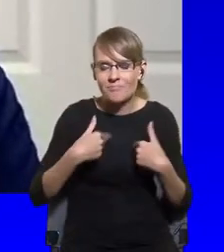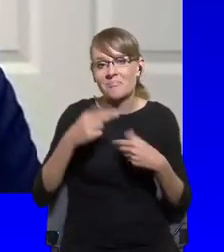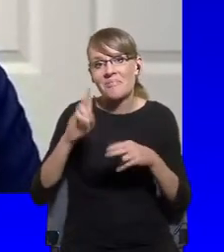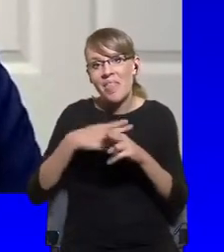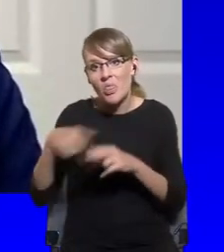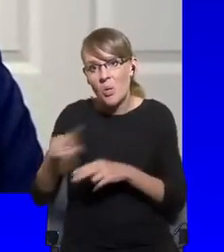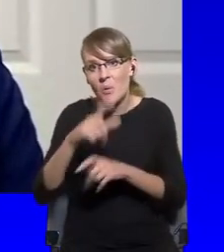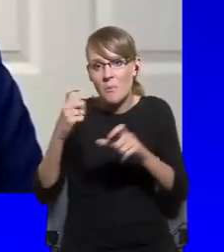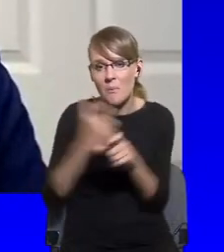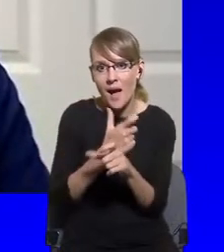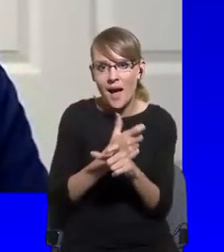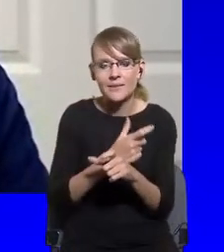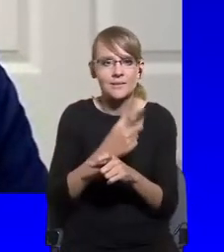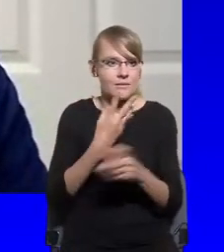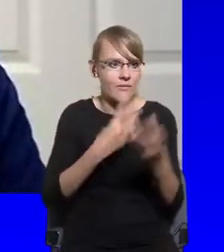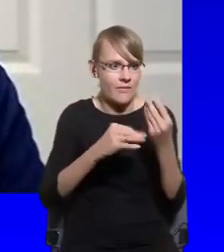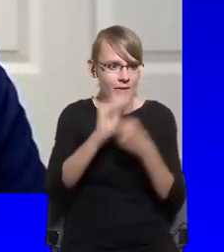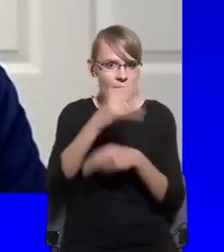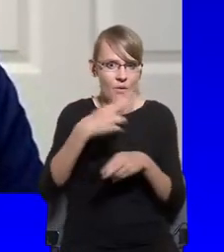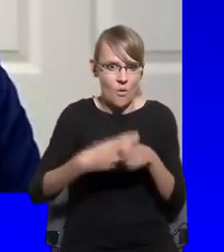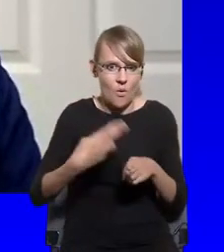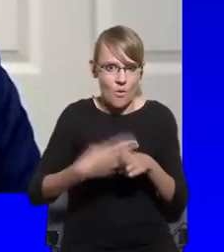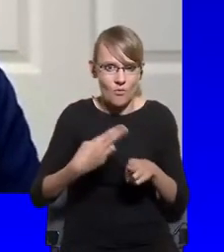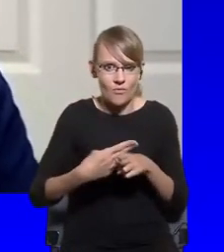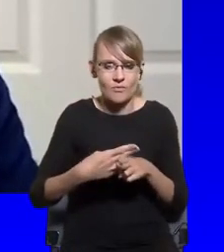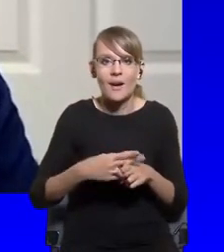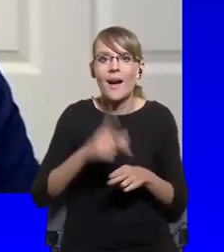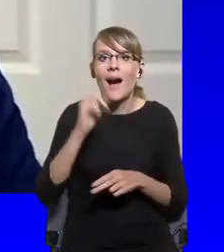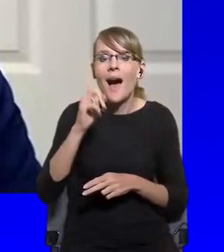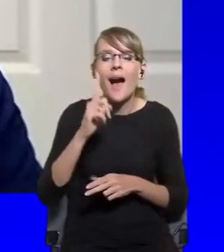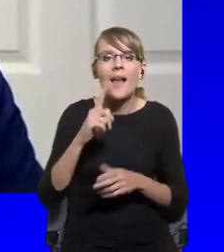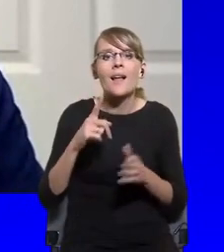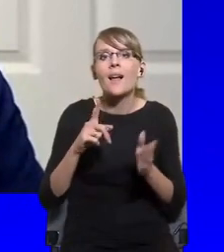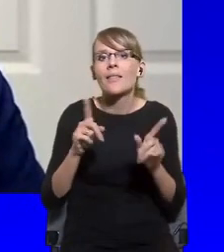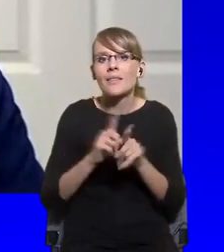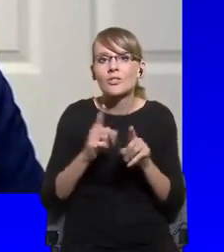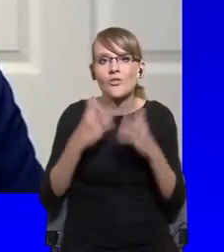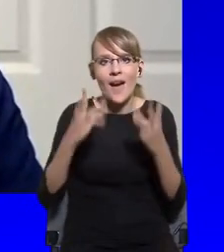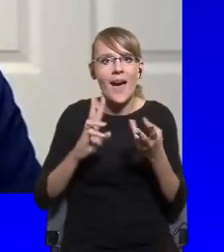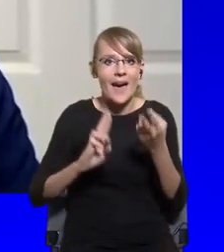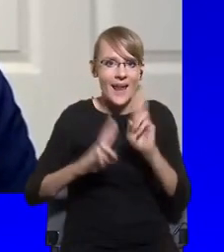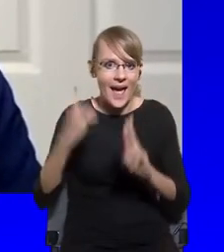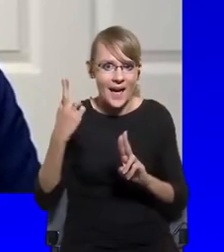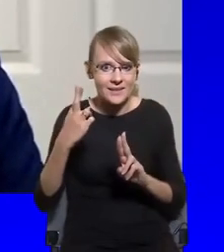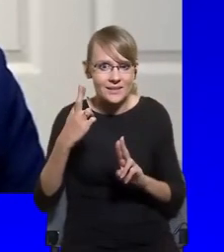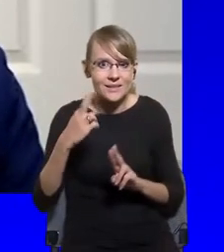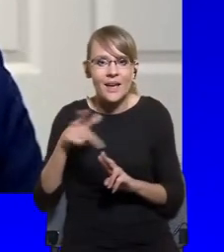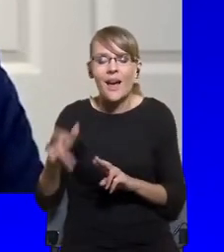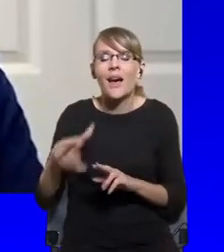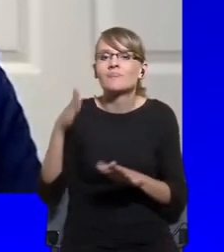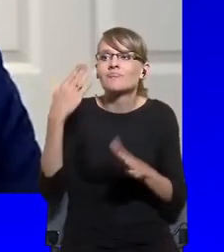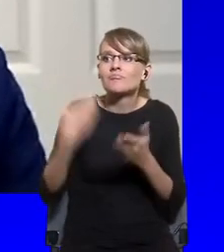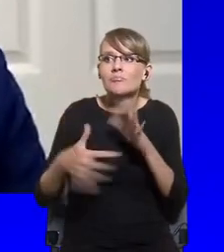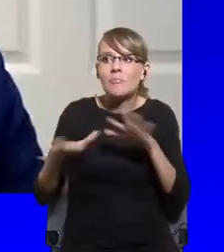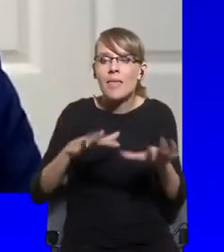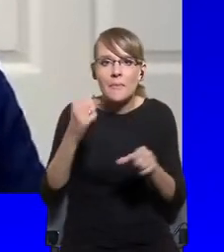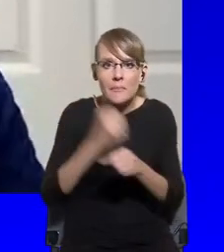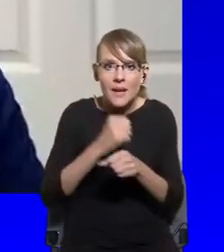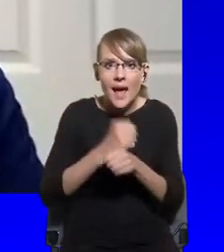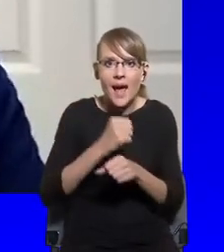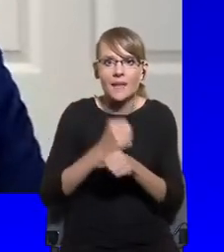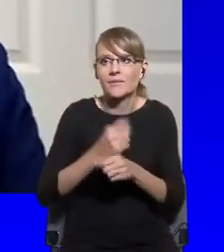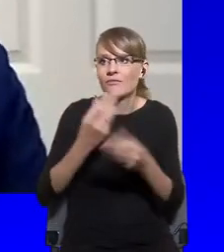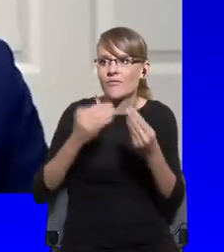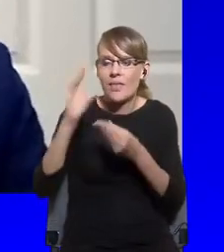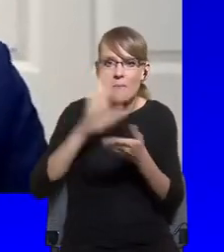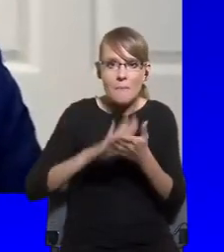But also with unemployment, with the loss of jobs, and which will lie ahead. I've seen prediction of one